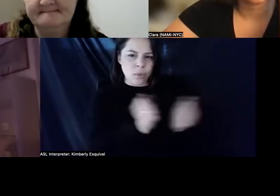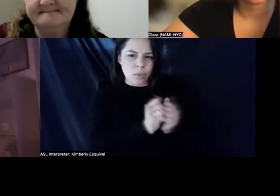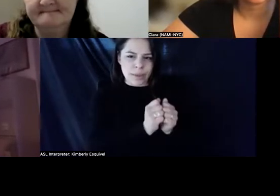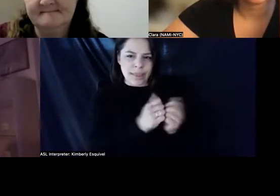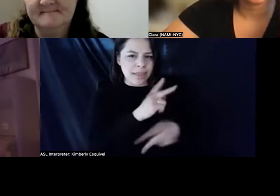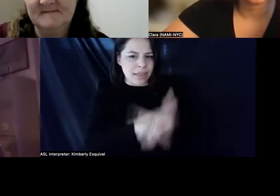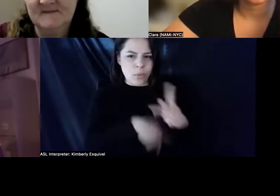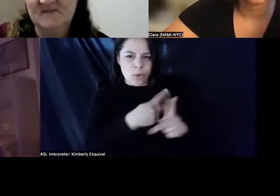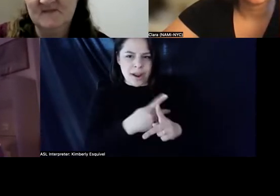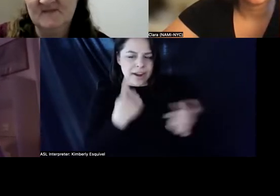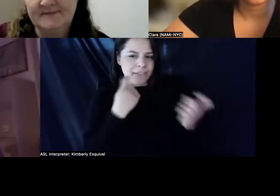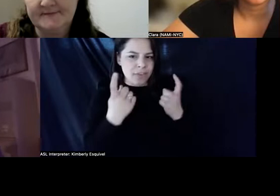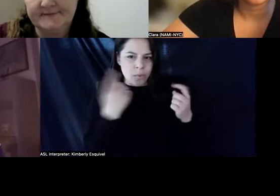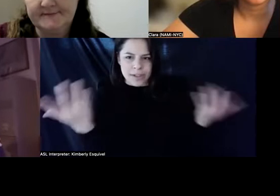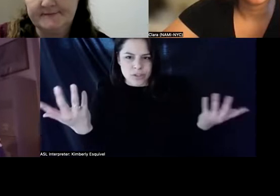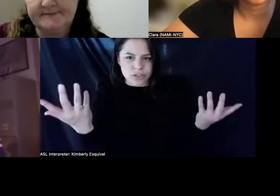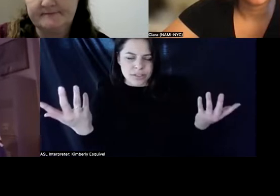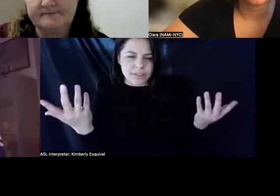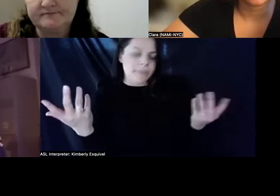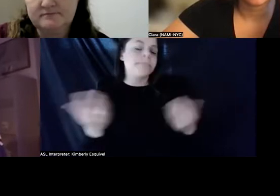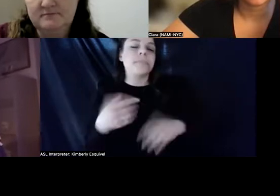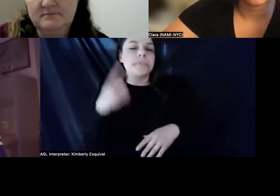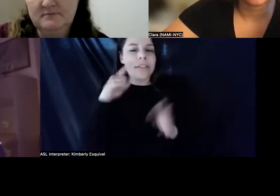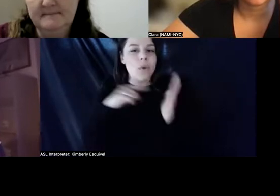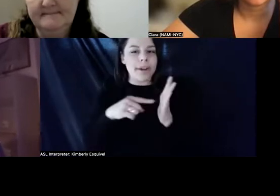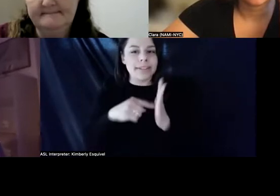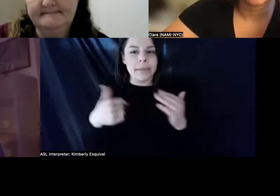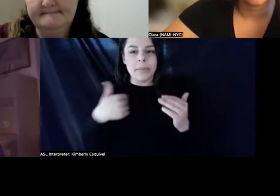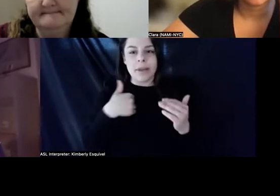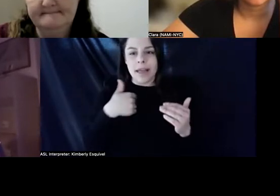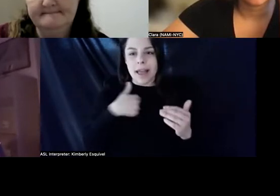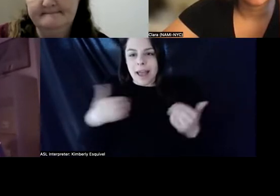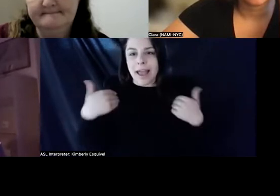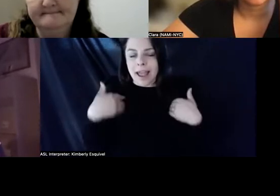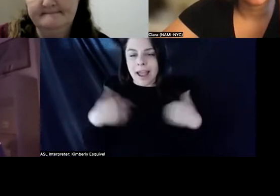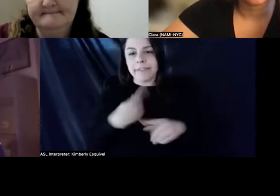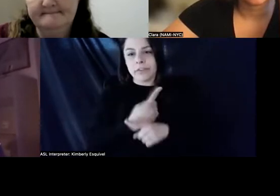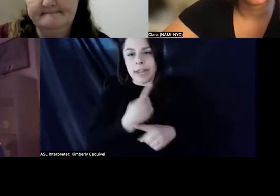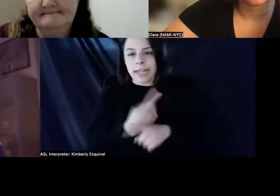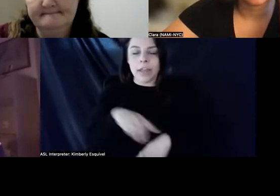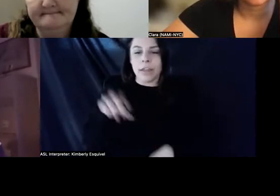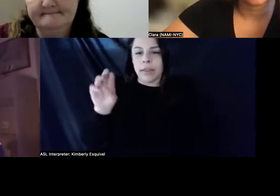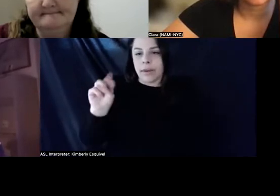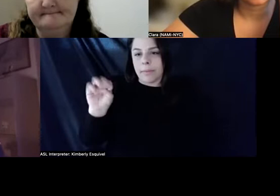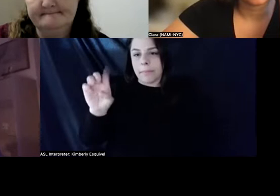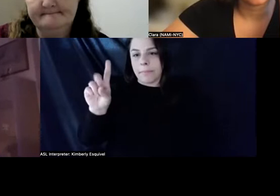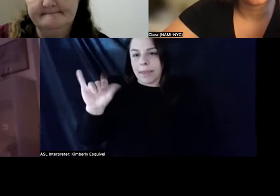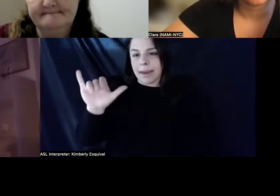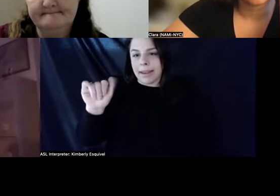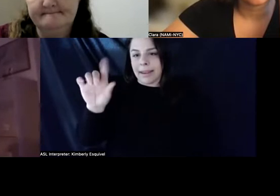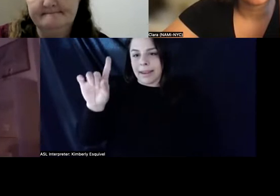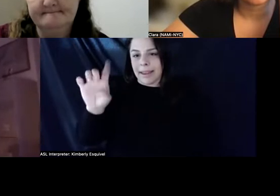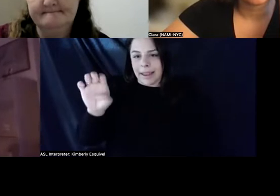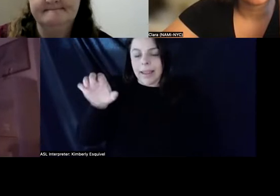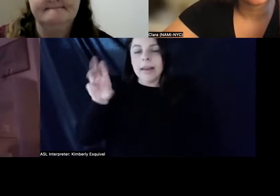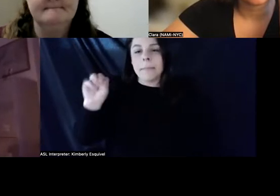ask? Turns out, for example, uh, have regular Medicaid and Medicare and they, uh, all these, uh, agencies